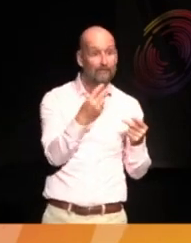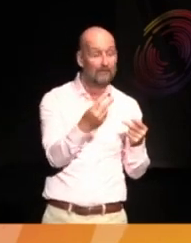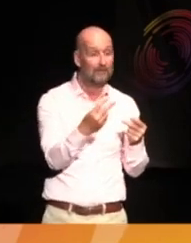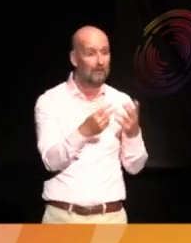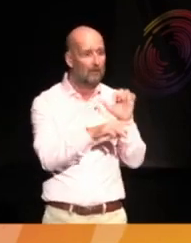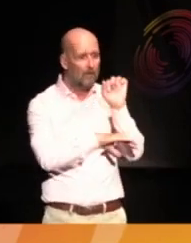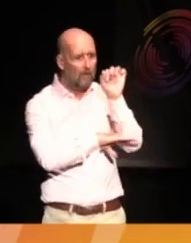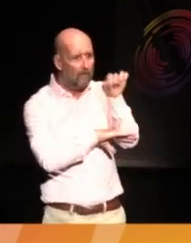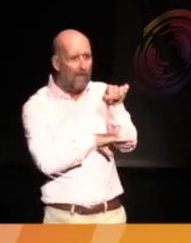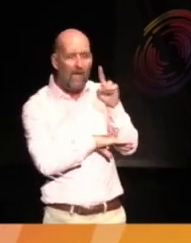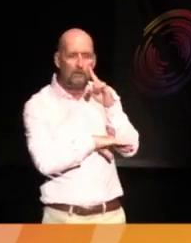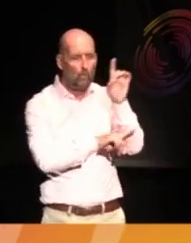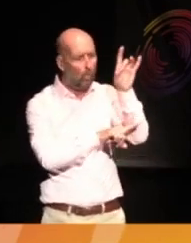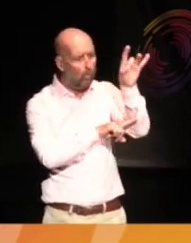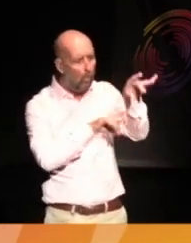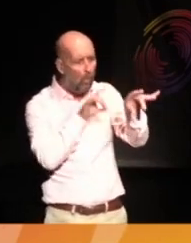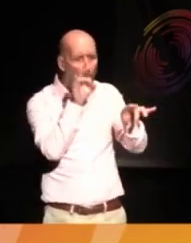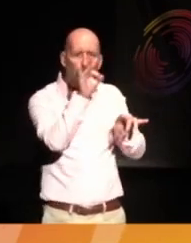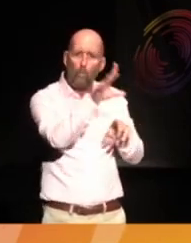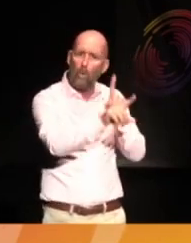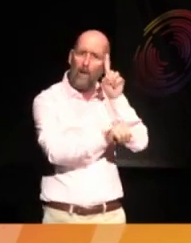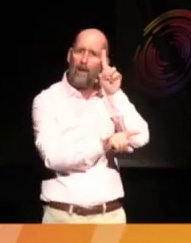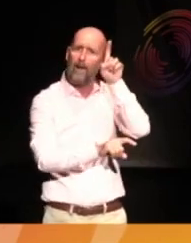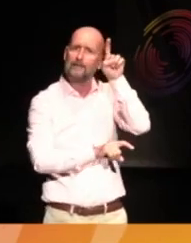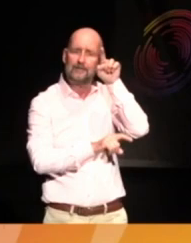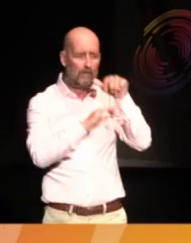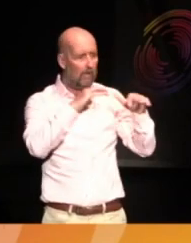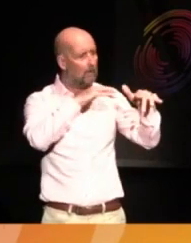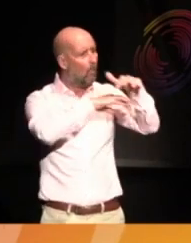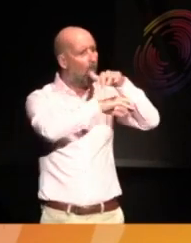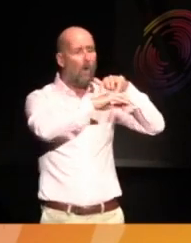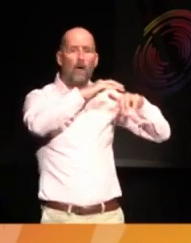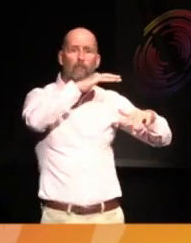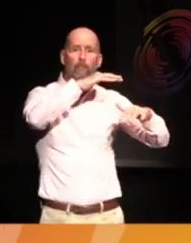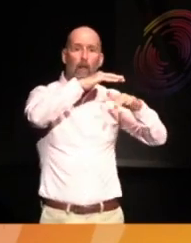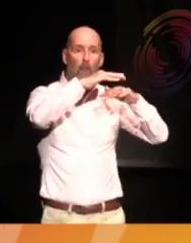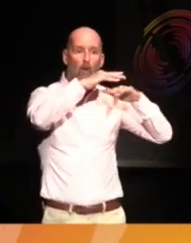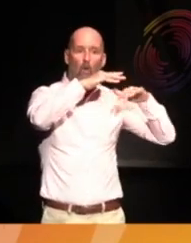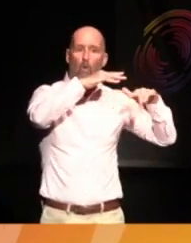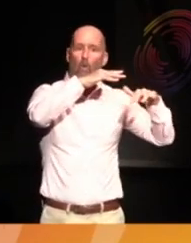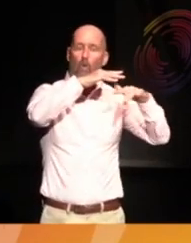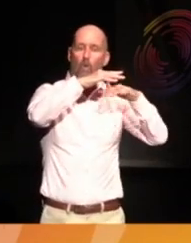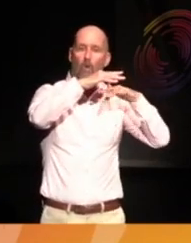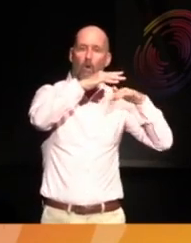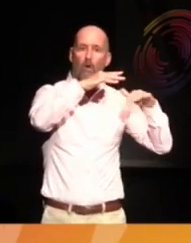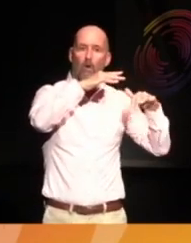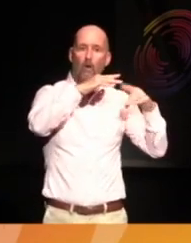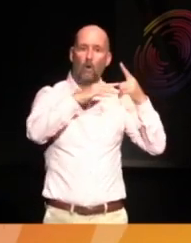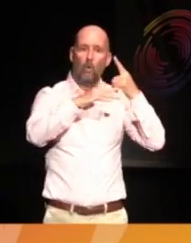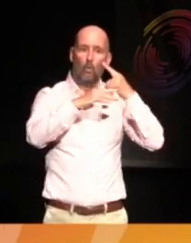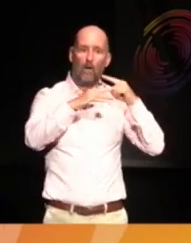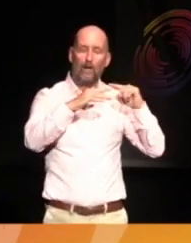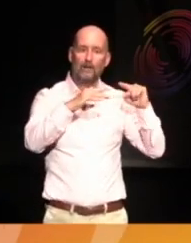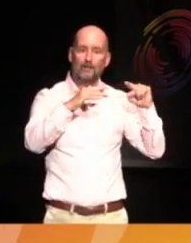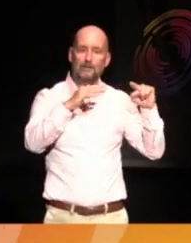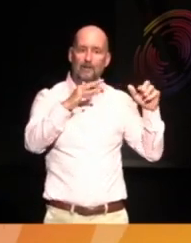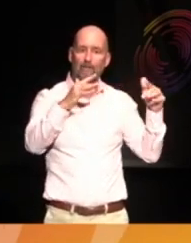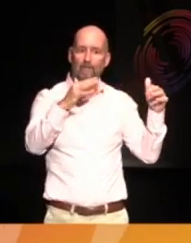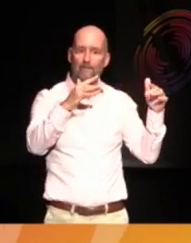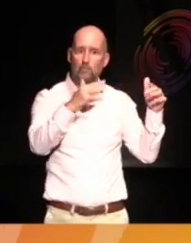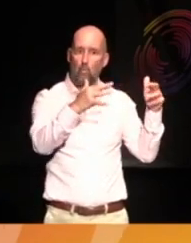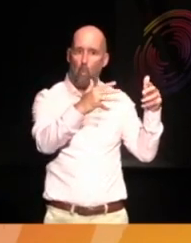ideas into the water, as just below the surface, whitefish swarm.